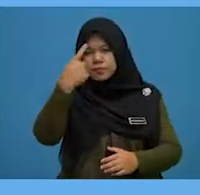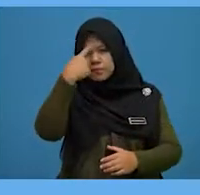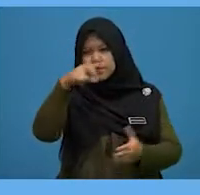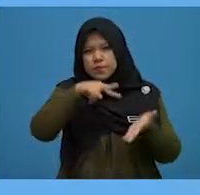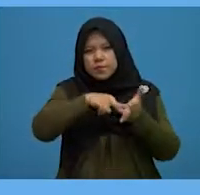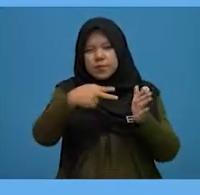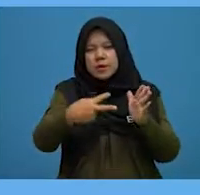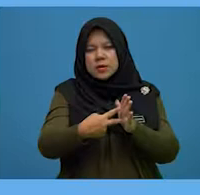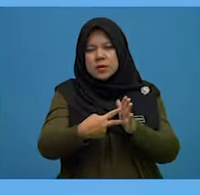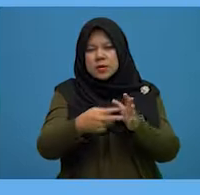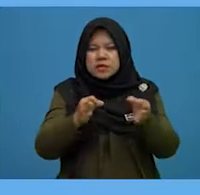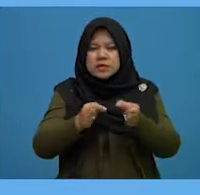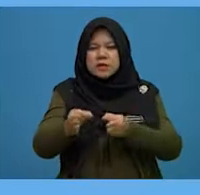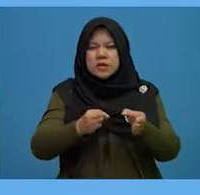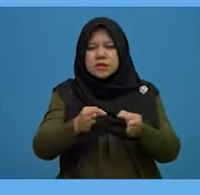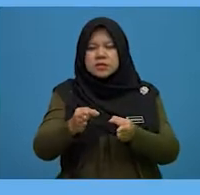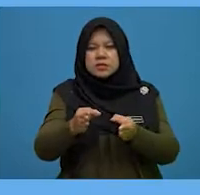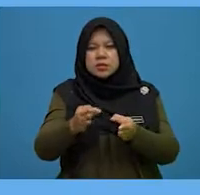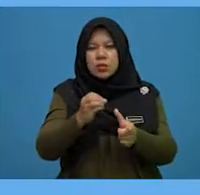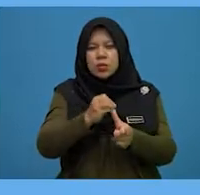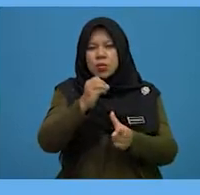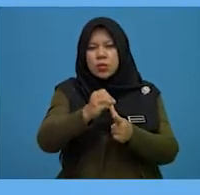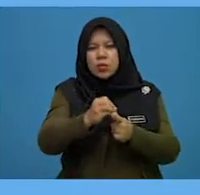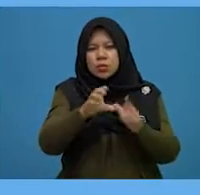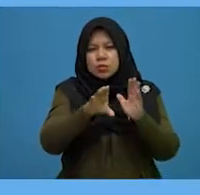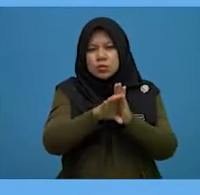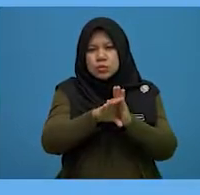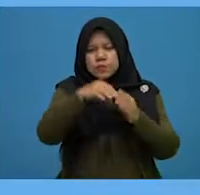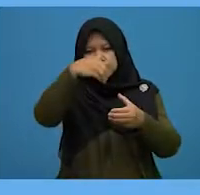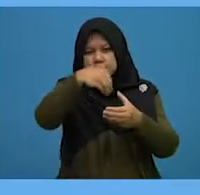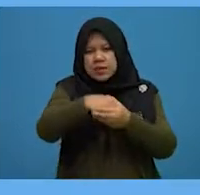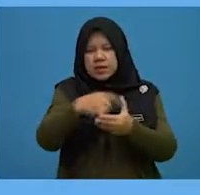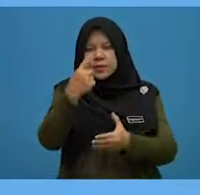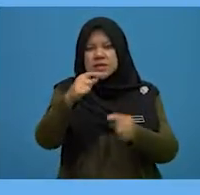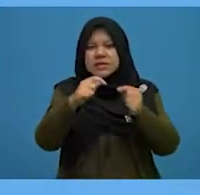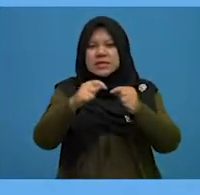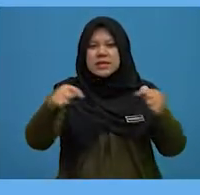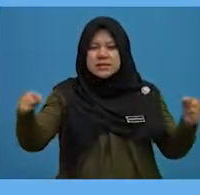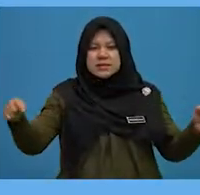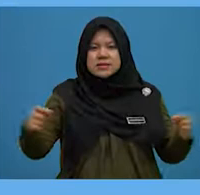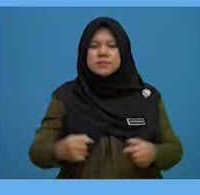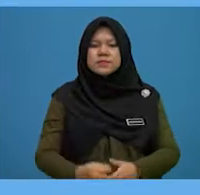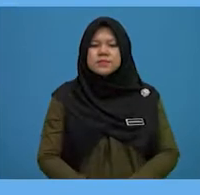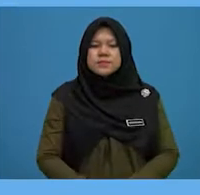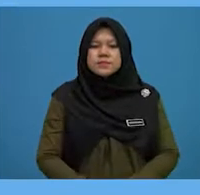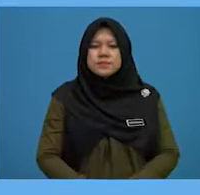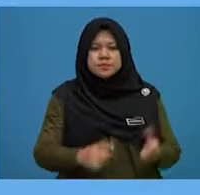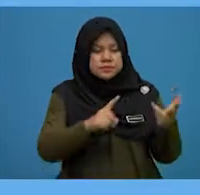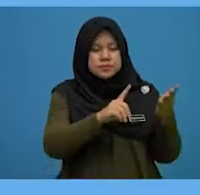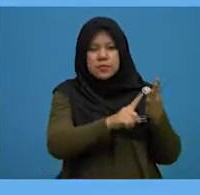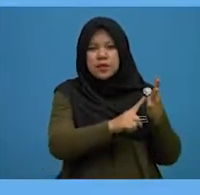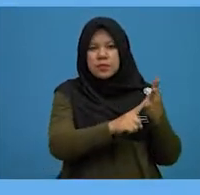definition, explanation or examples within the sentence. Tip